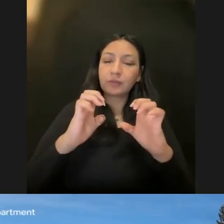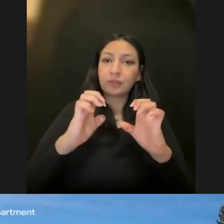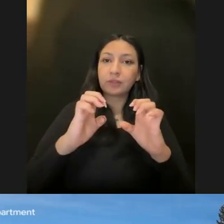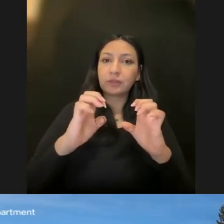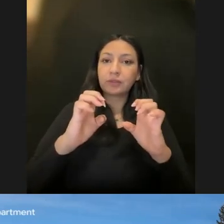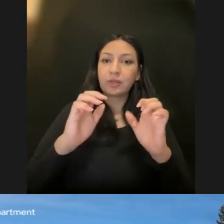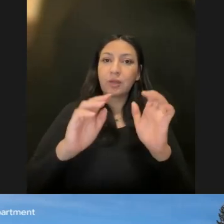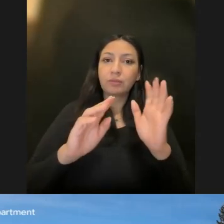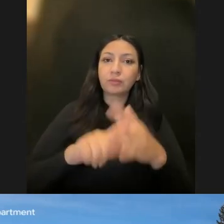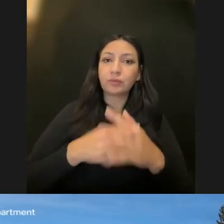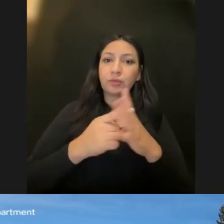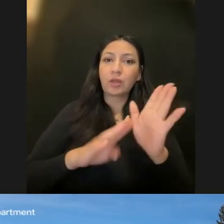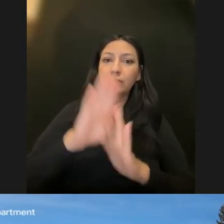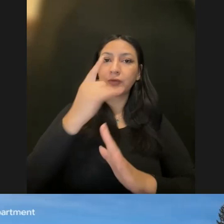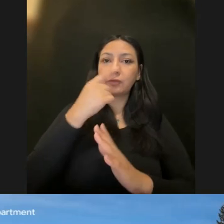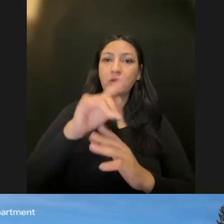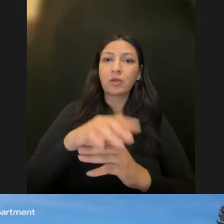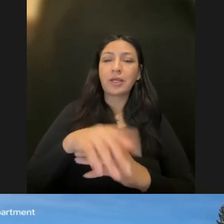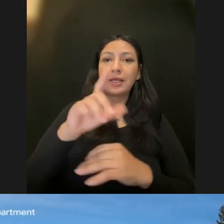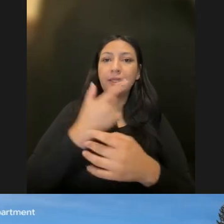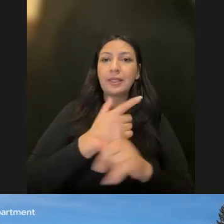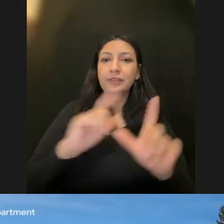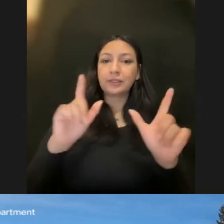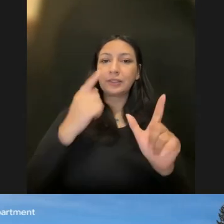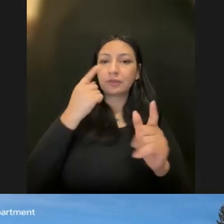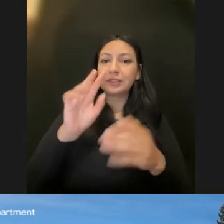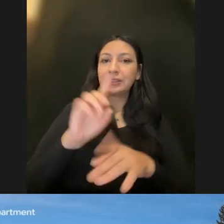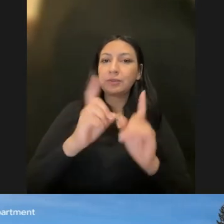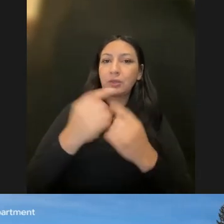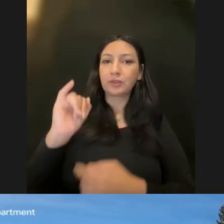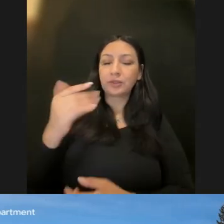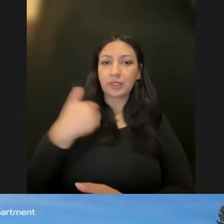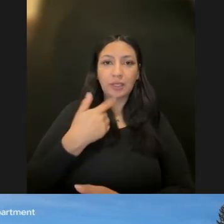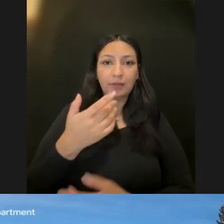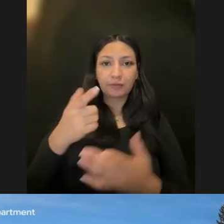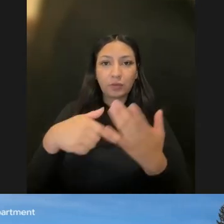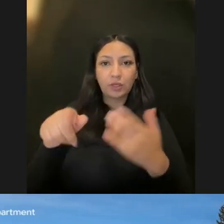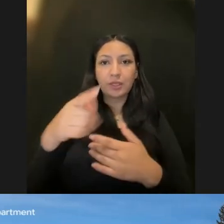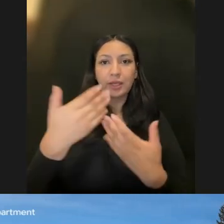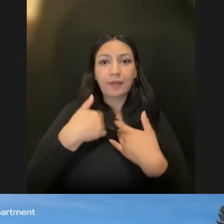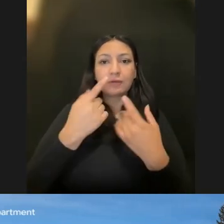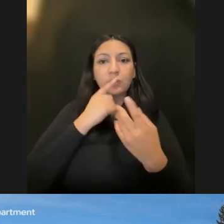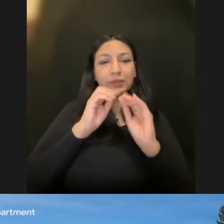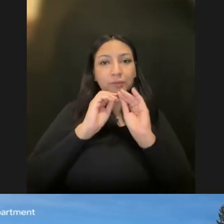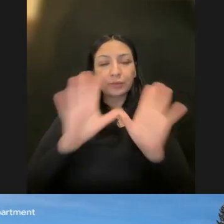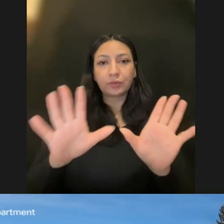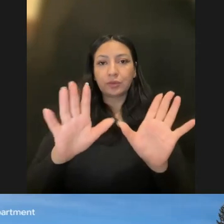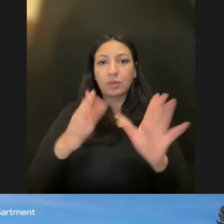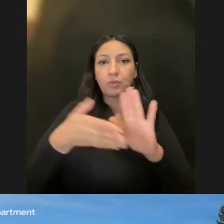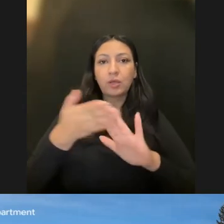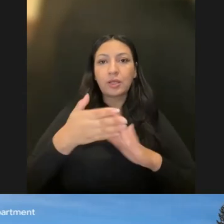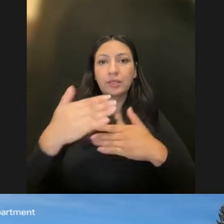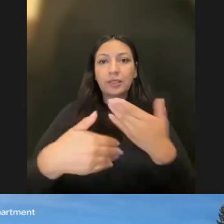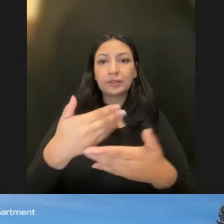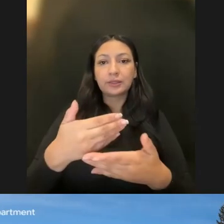launched through a legislative initiative that the Department of Insurance has been undertaking, where they've done a very comprehensive process with